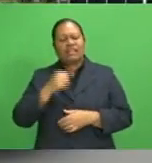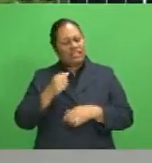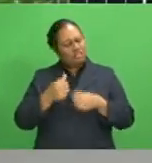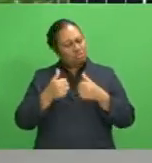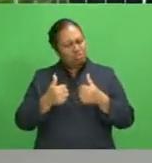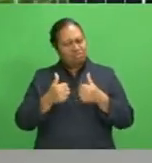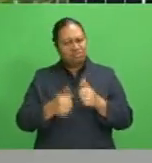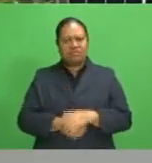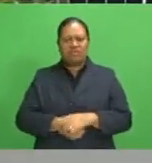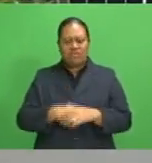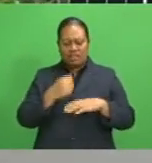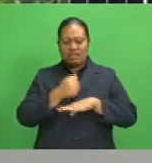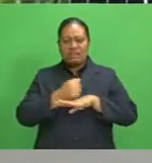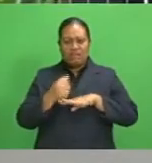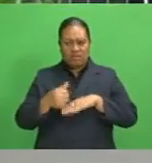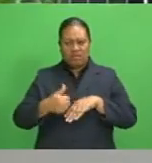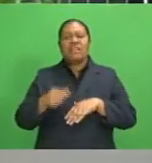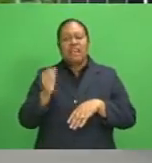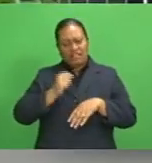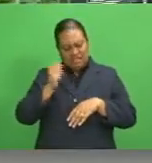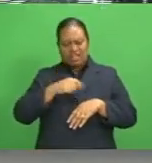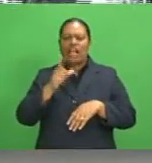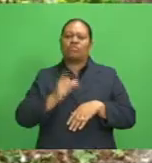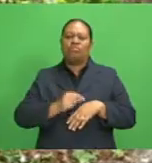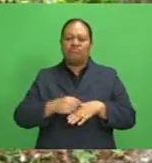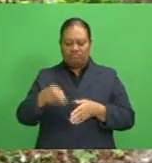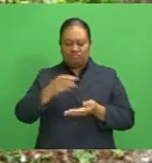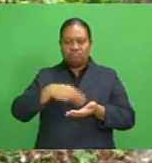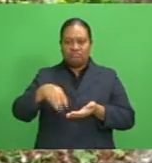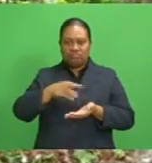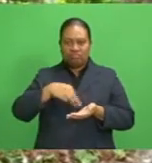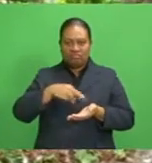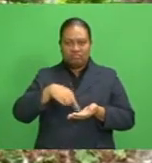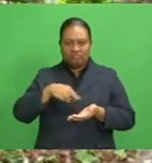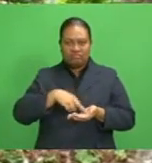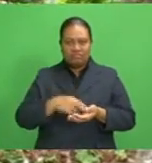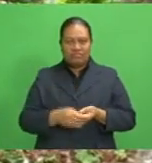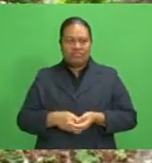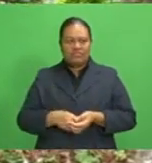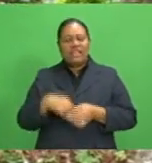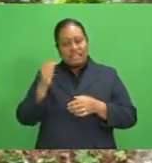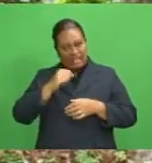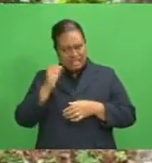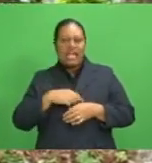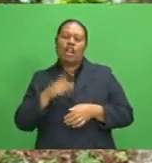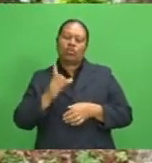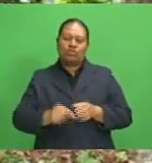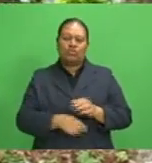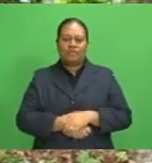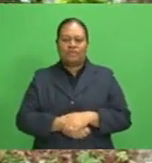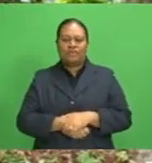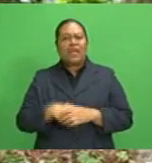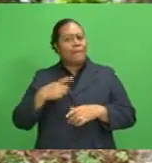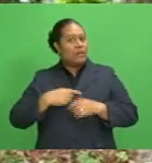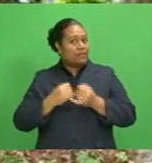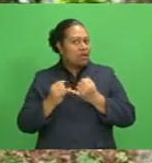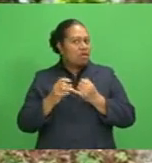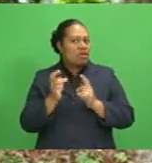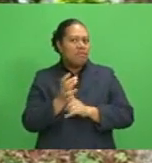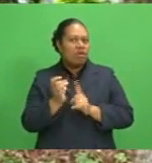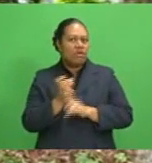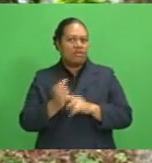initiative by the government. And yes I would download and use the app. Yes I would download the CareFiji app. I think it is a very important